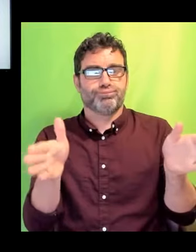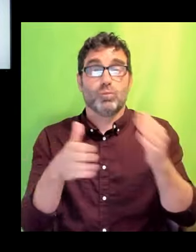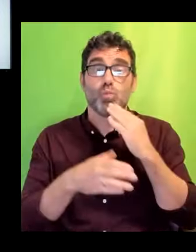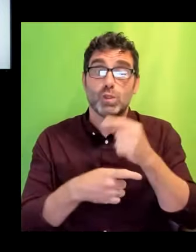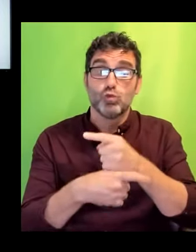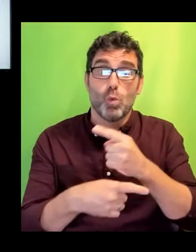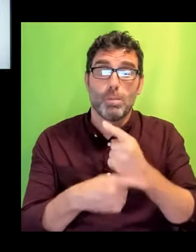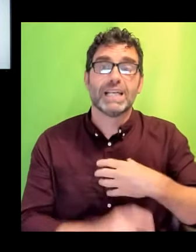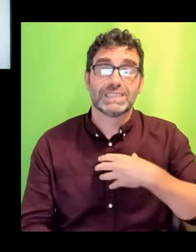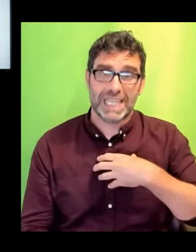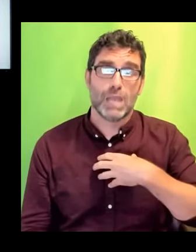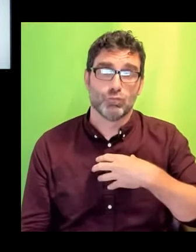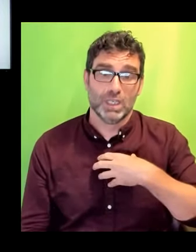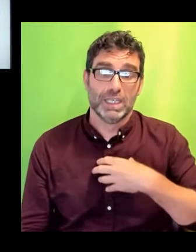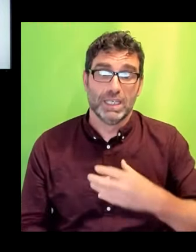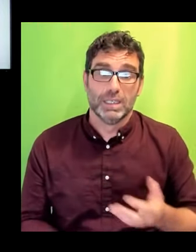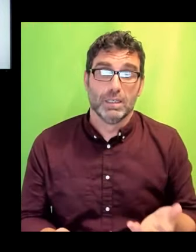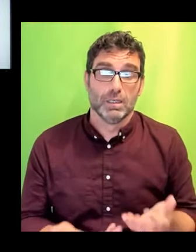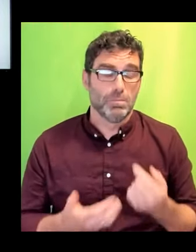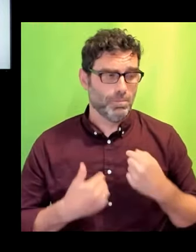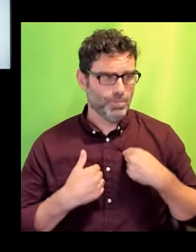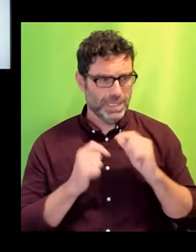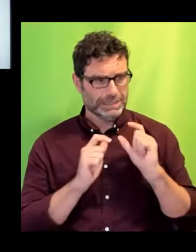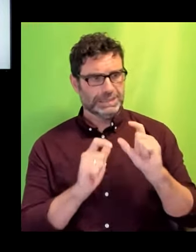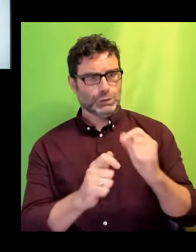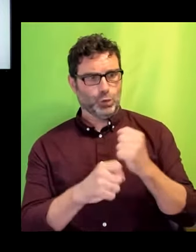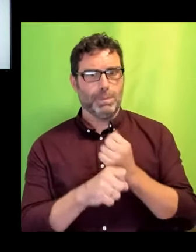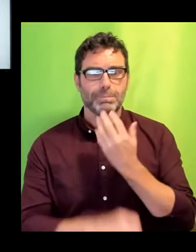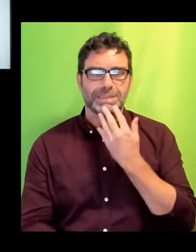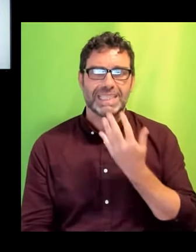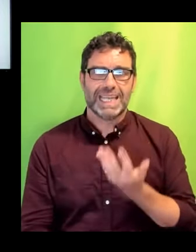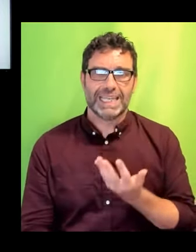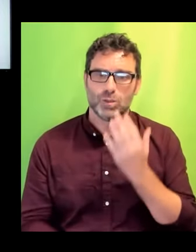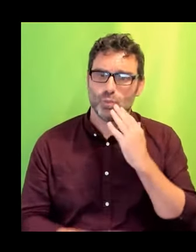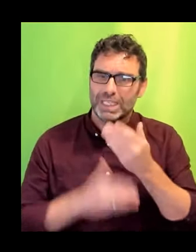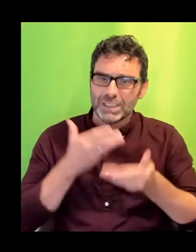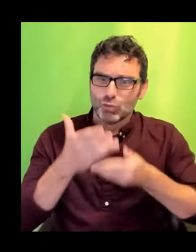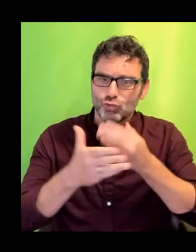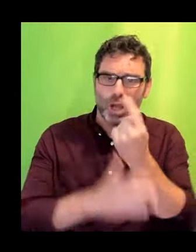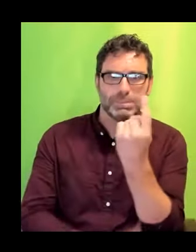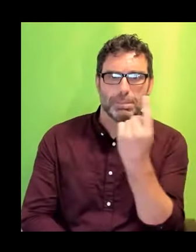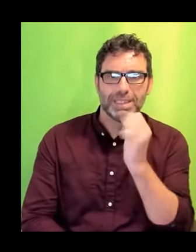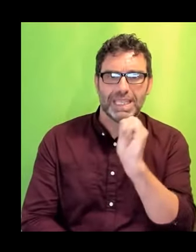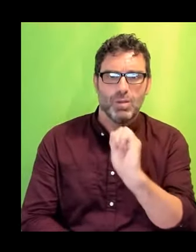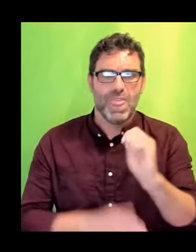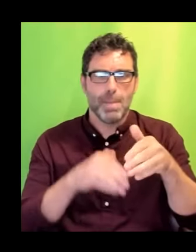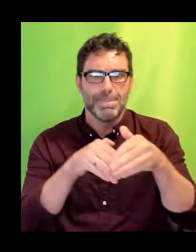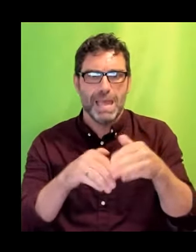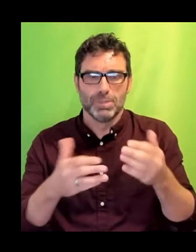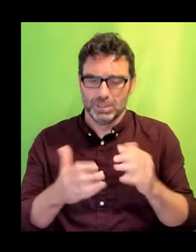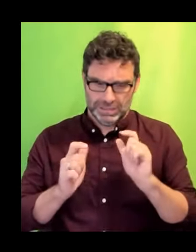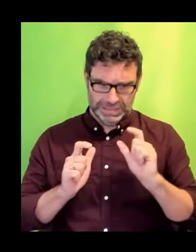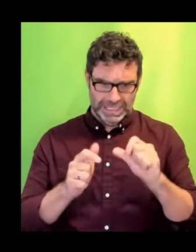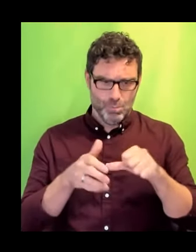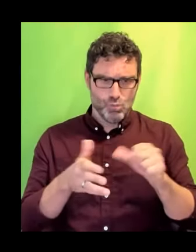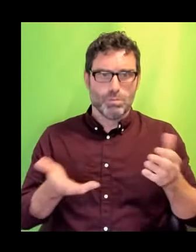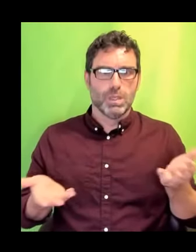I still make mistakes in terms of how someone's impairment should be discussed. But as a result of that fear, the complex becomes simple.